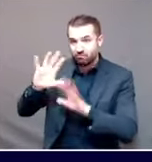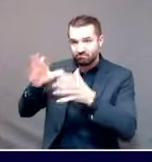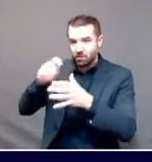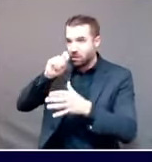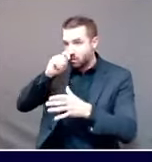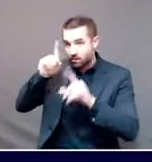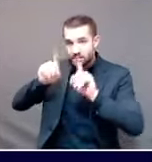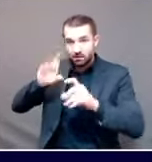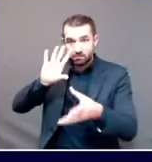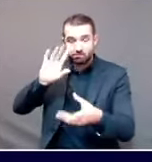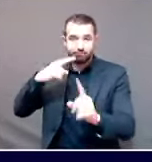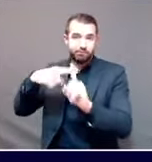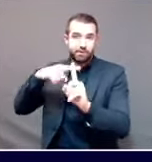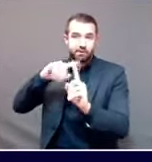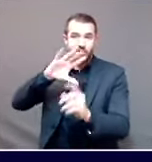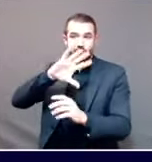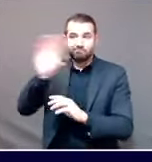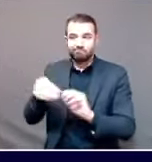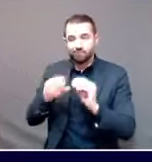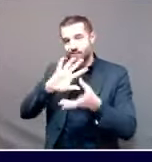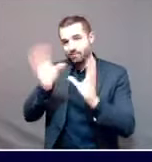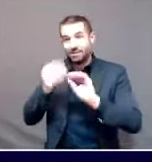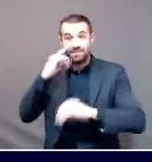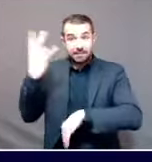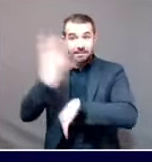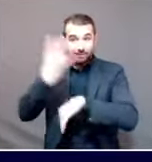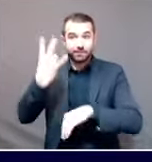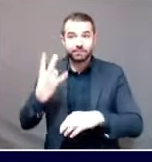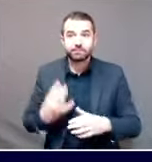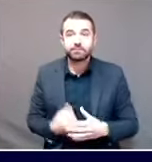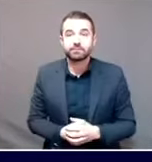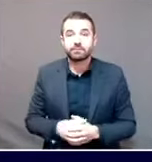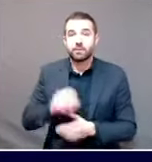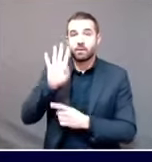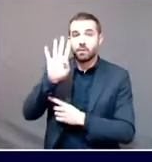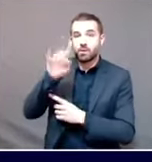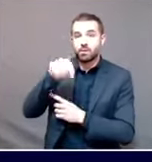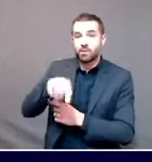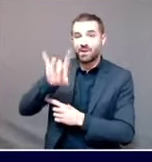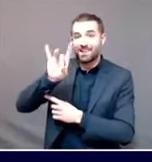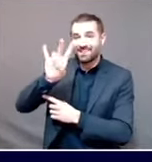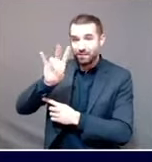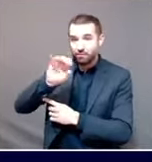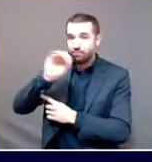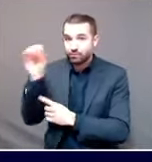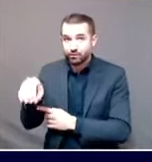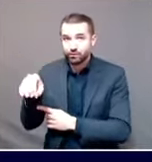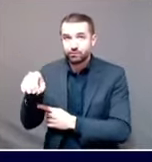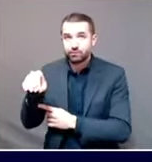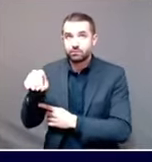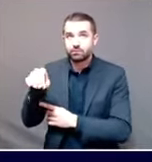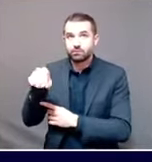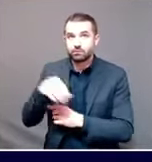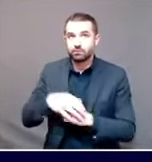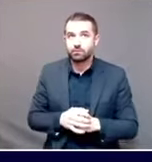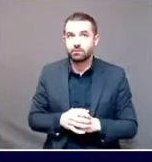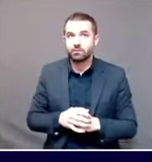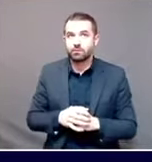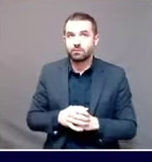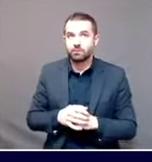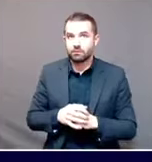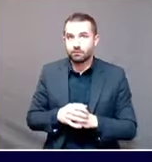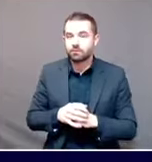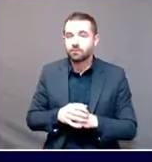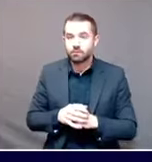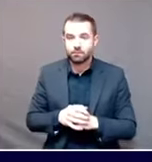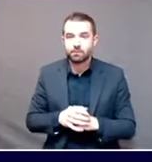in Maine, stands at 4.87%. Our testing volume right now, for PCR